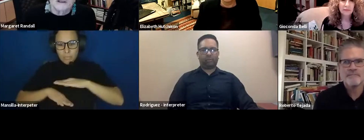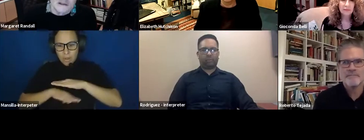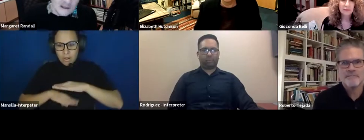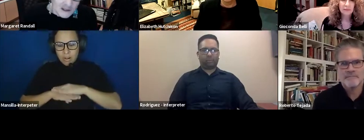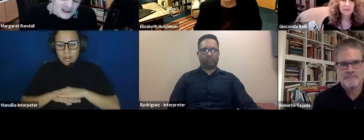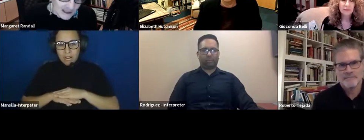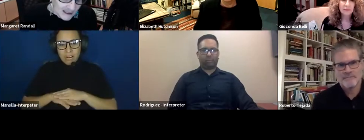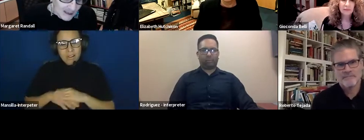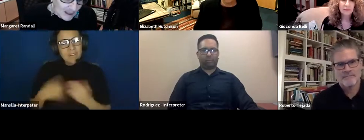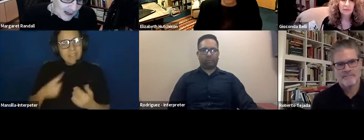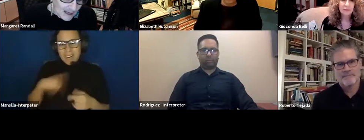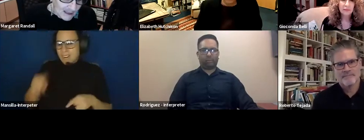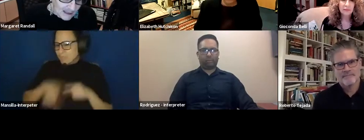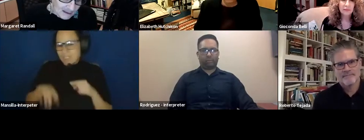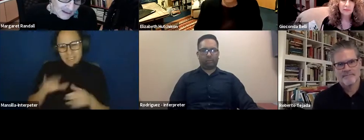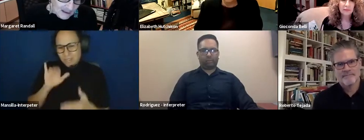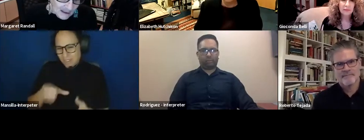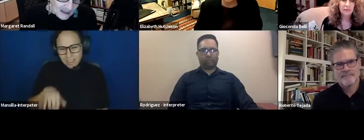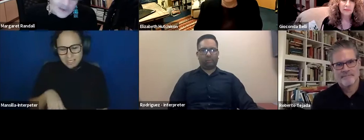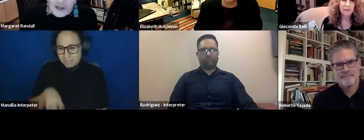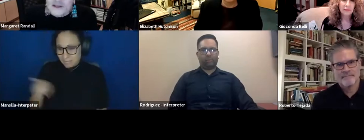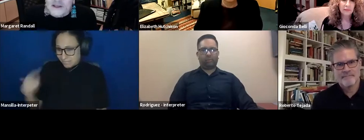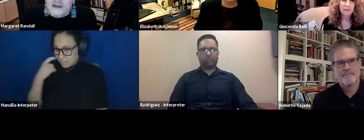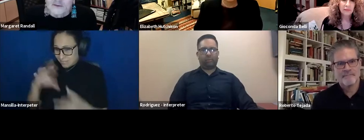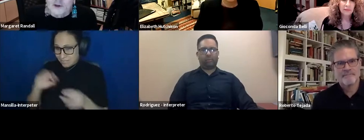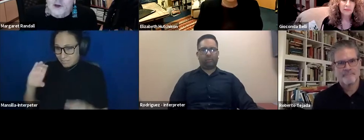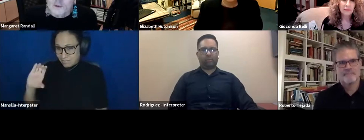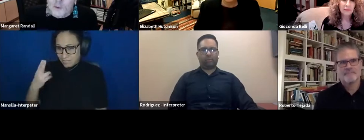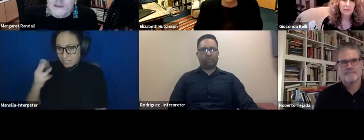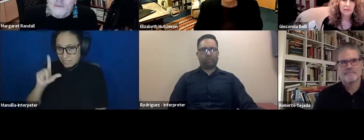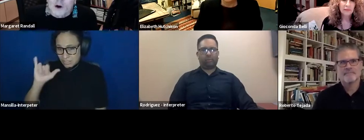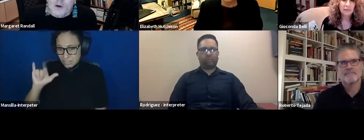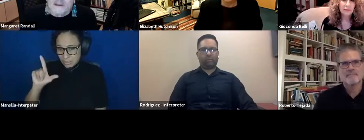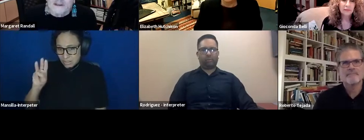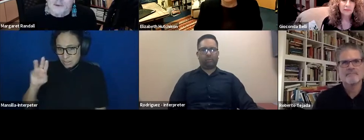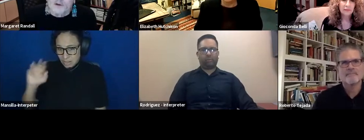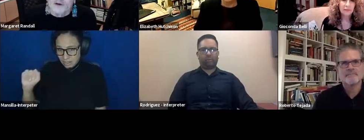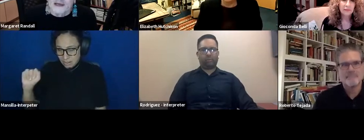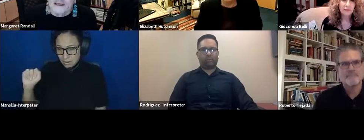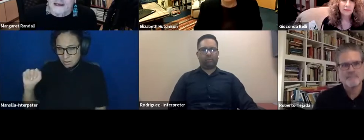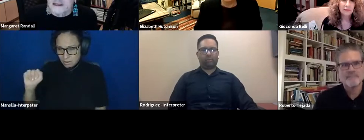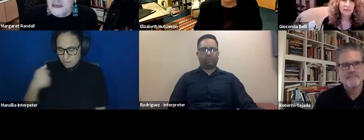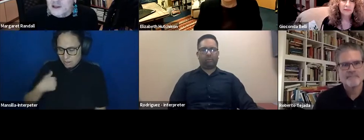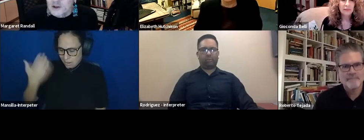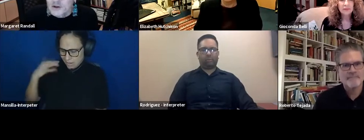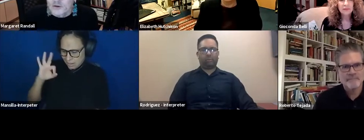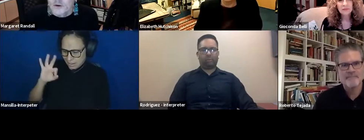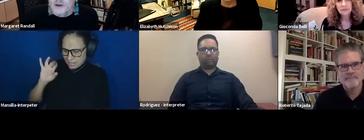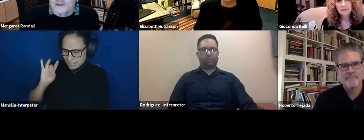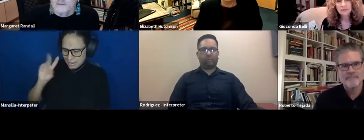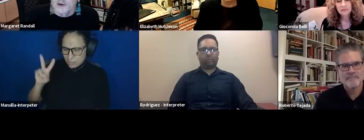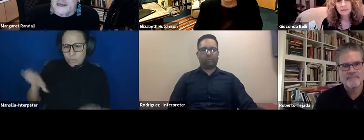you mentioned, Shelly Lima, I did a, an anthology of Cuban women's poets, poetry in 1982,